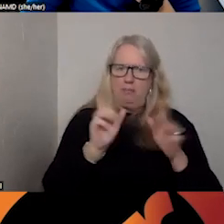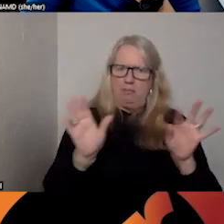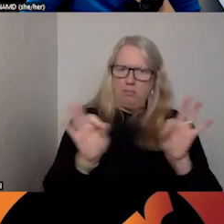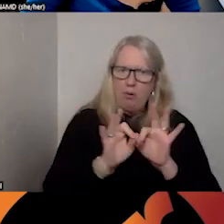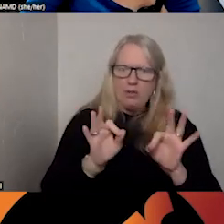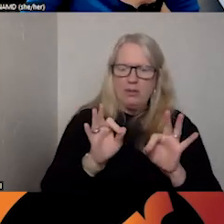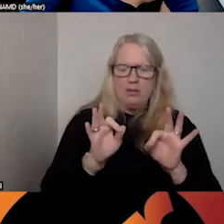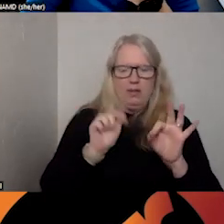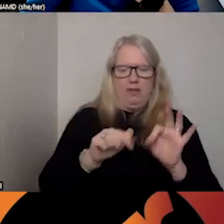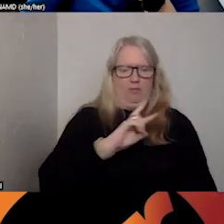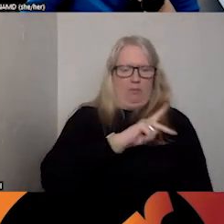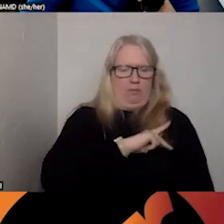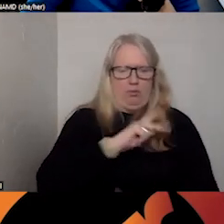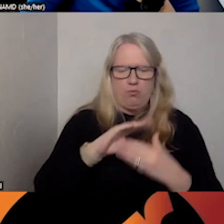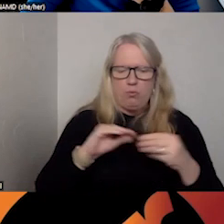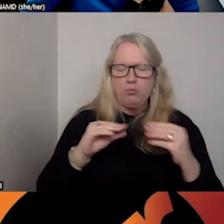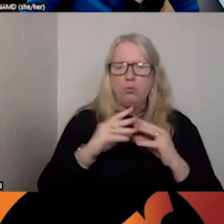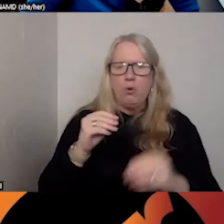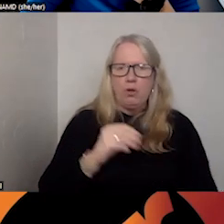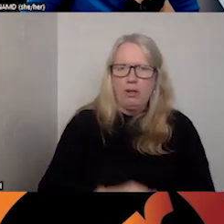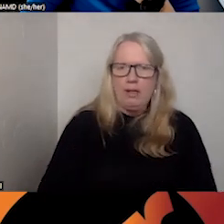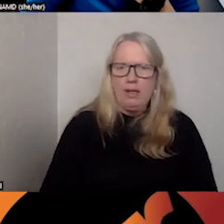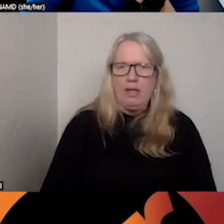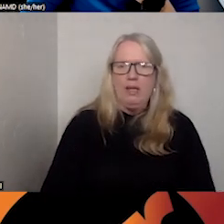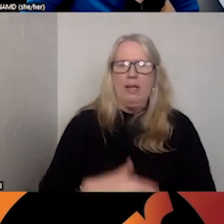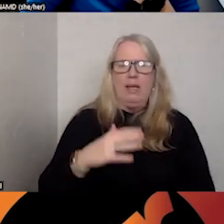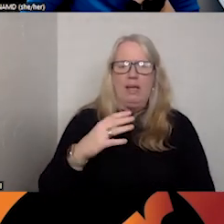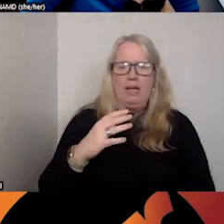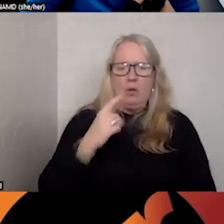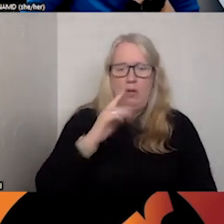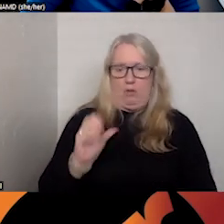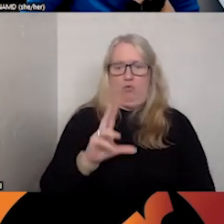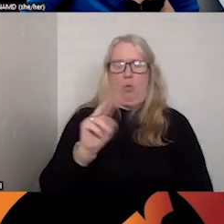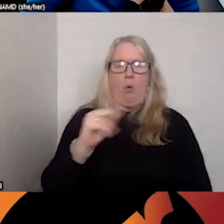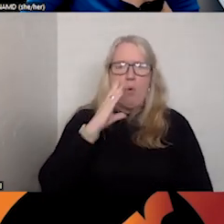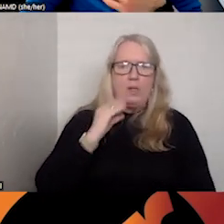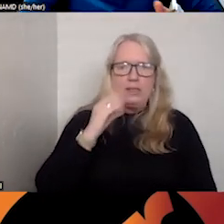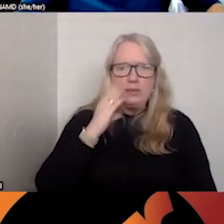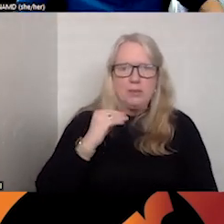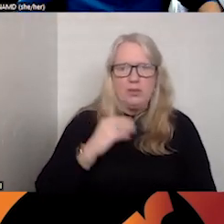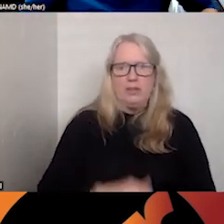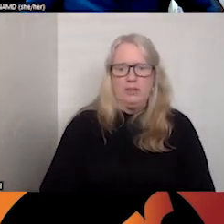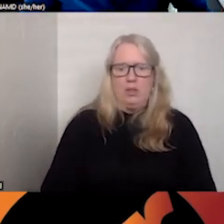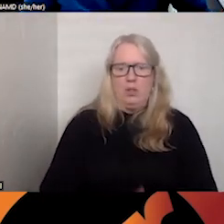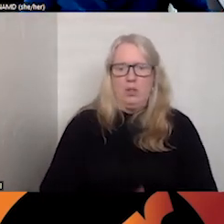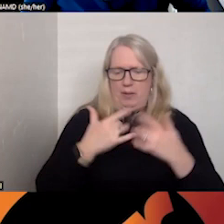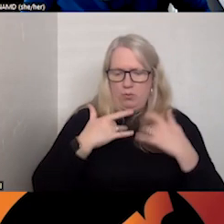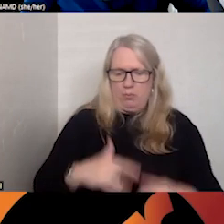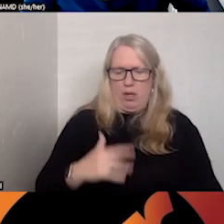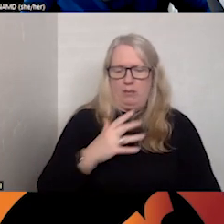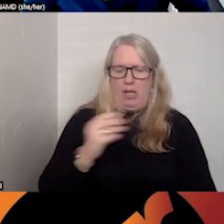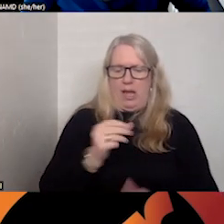personal stories. John opened with his own experiences of depression and